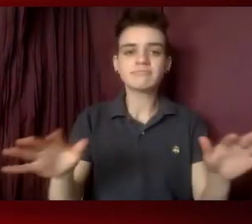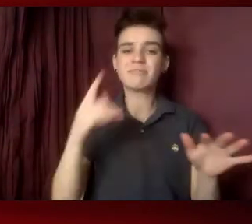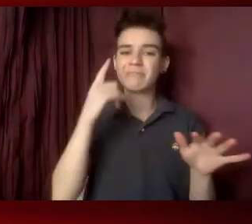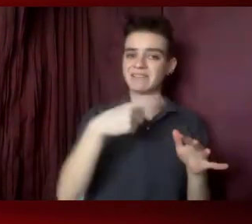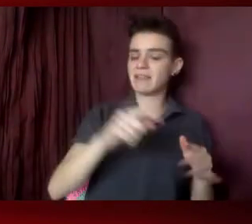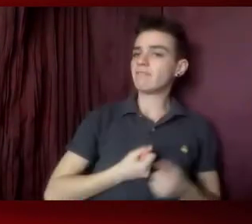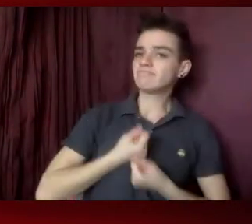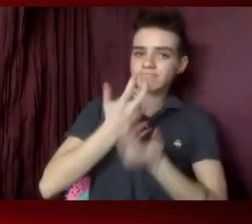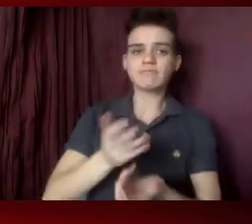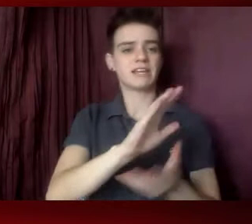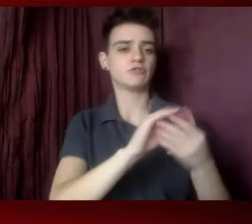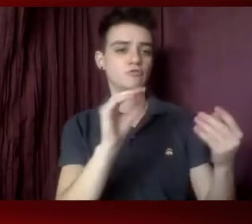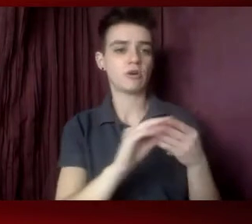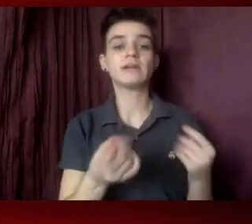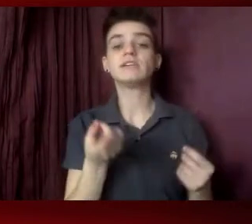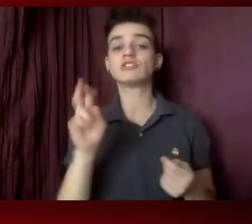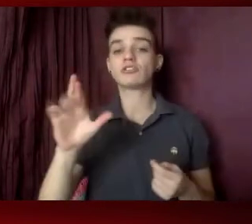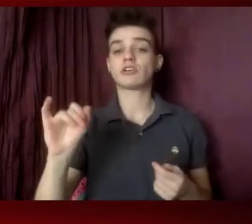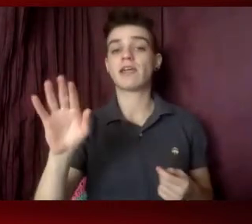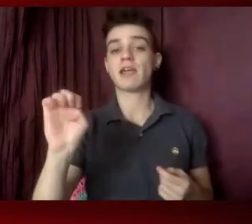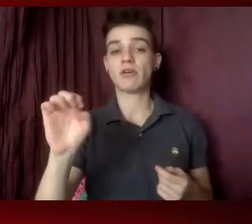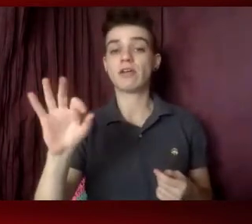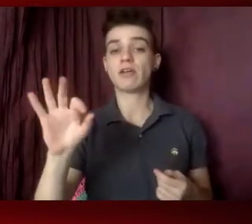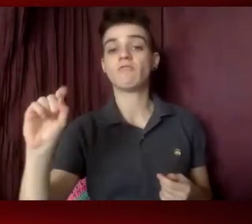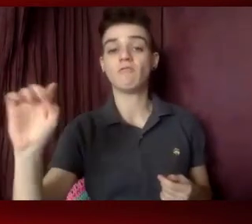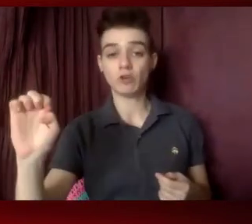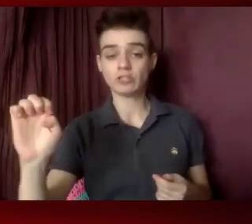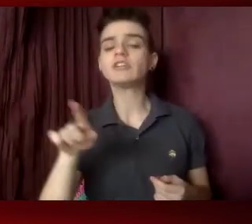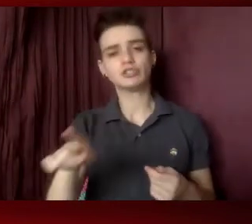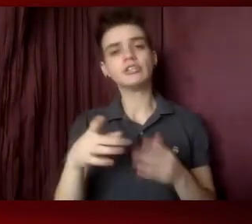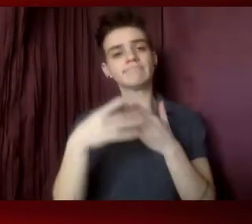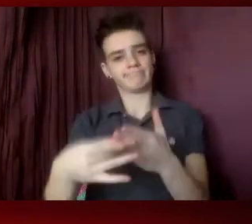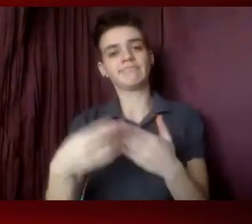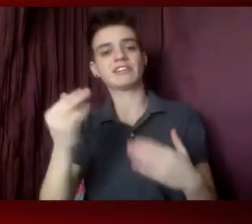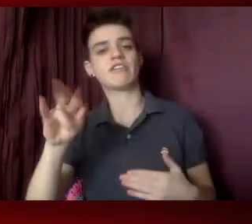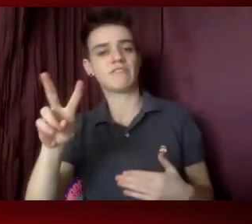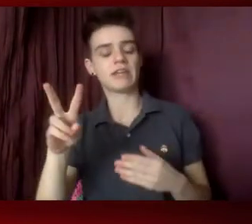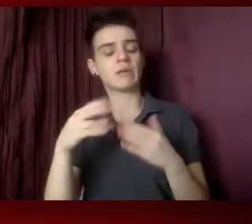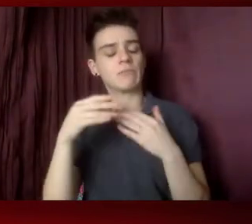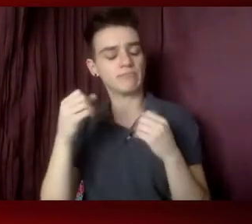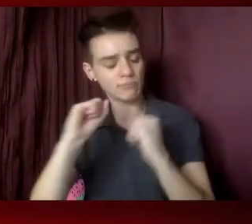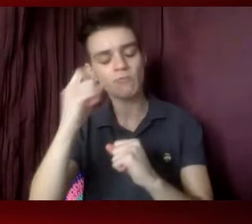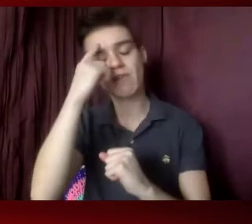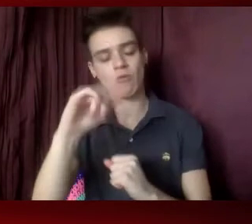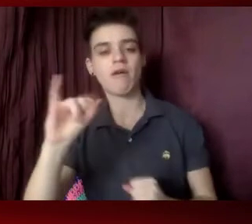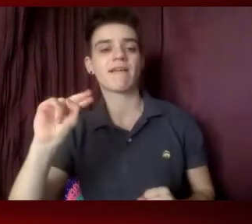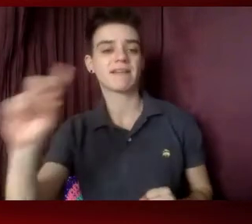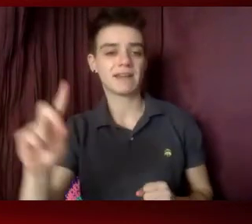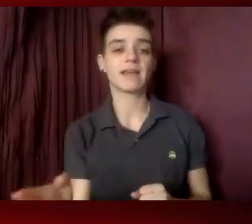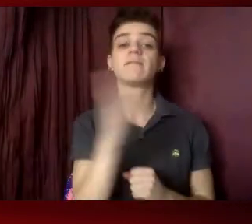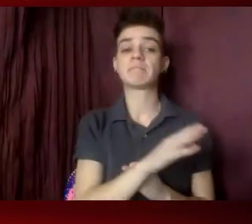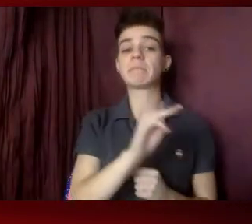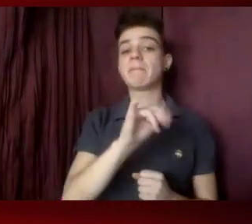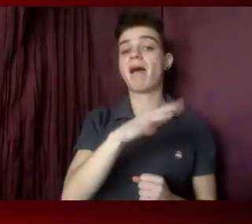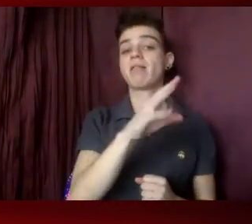Foote, who's chair of the HIV modernization movement for Indiana. And Malcolm Reed, who's director of programs